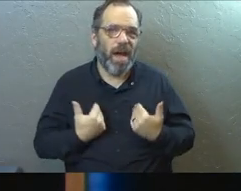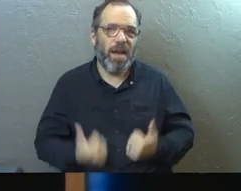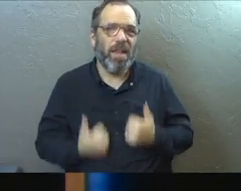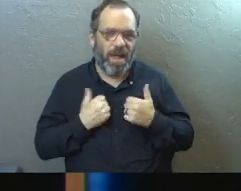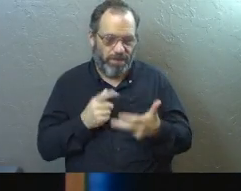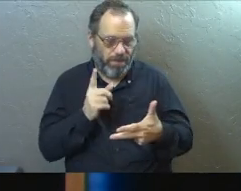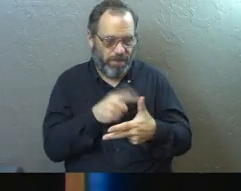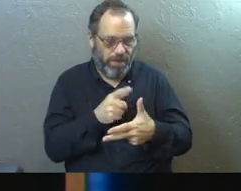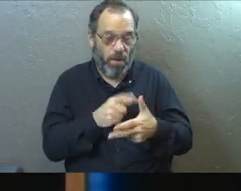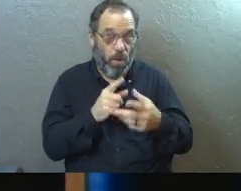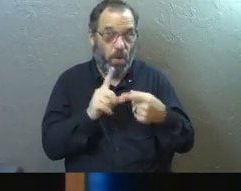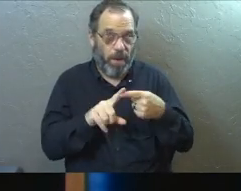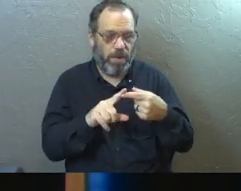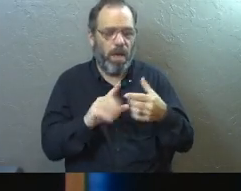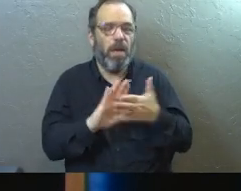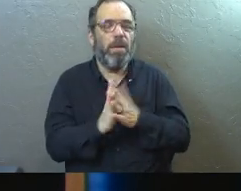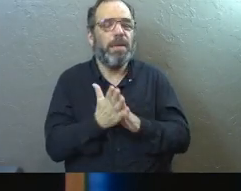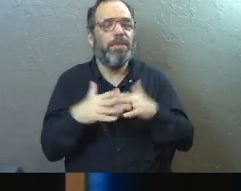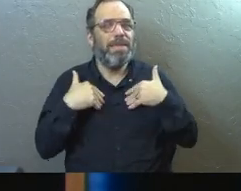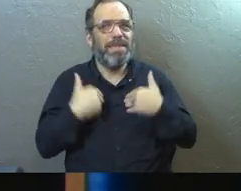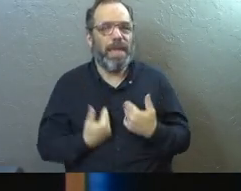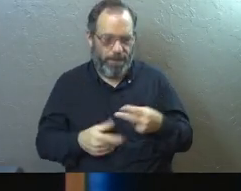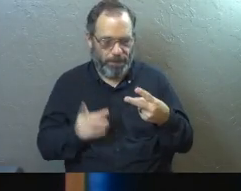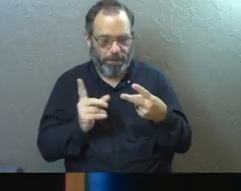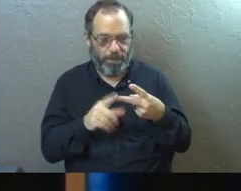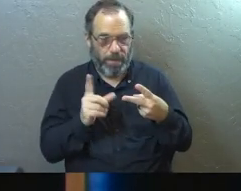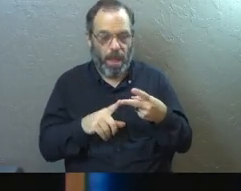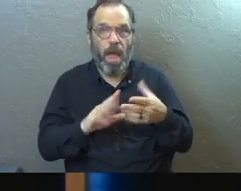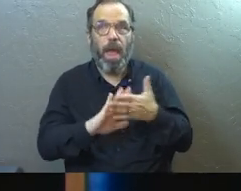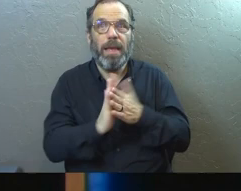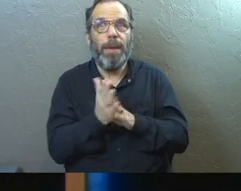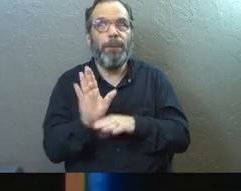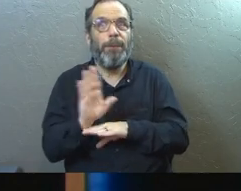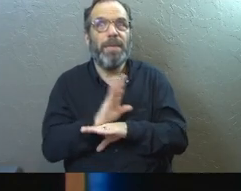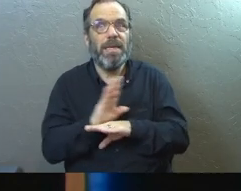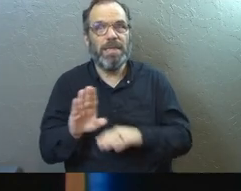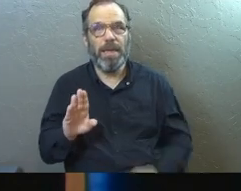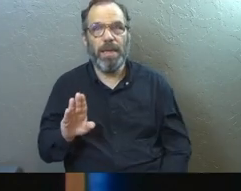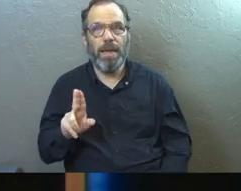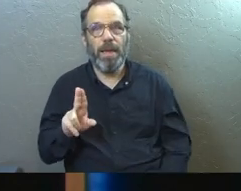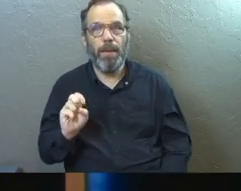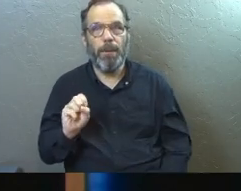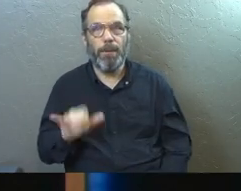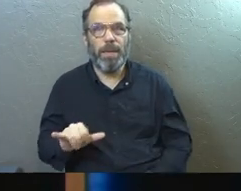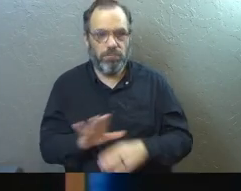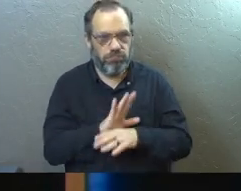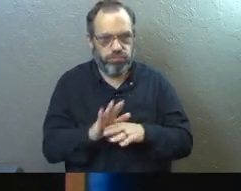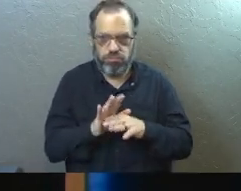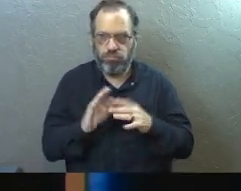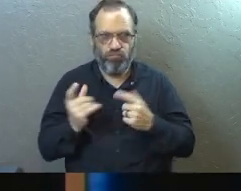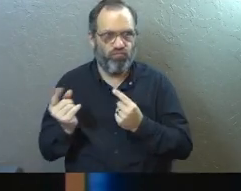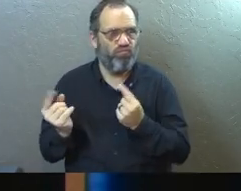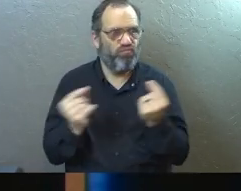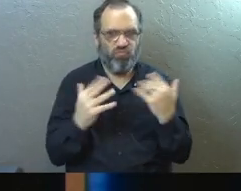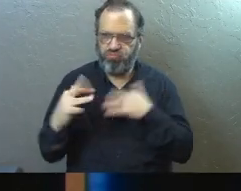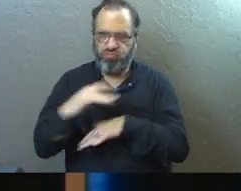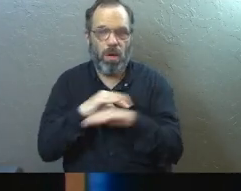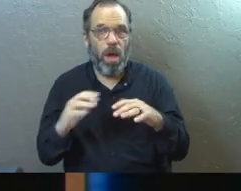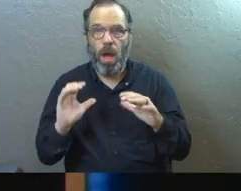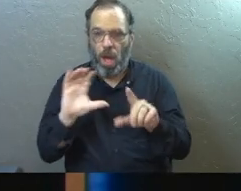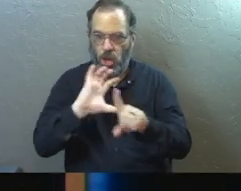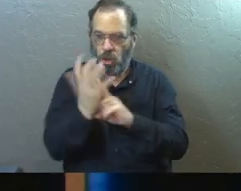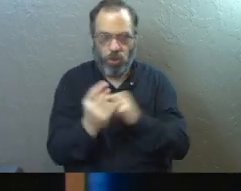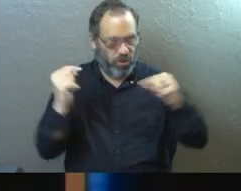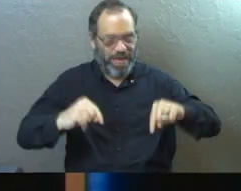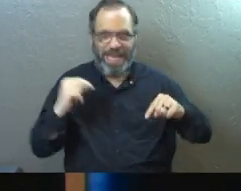us. Number one, we get tired. Number two, we get busy. We get busy. Our culture is very